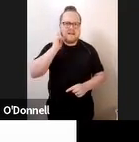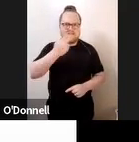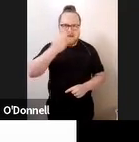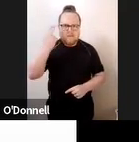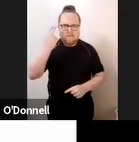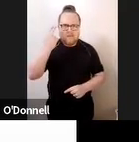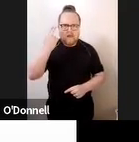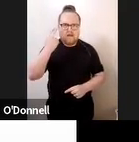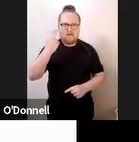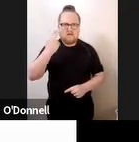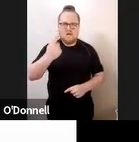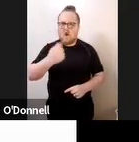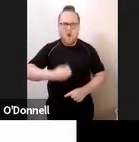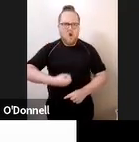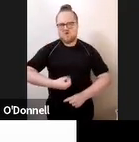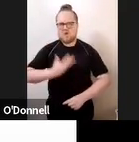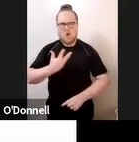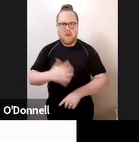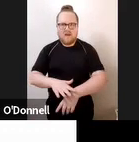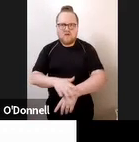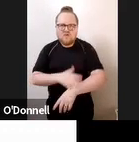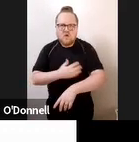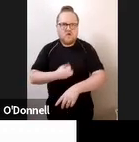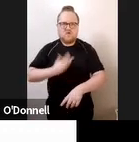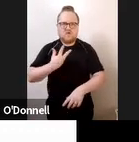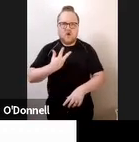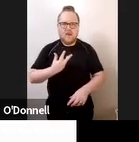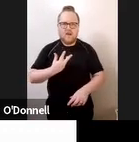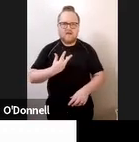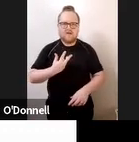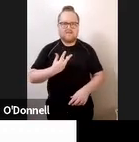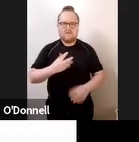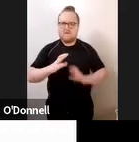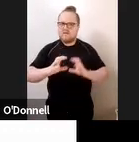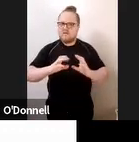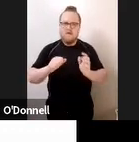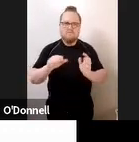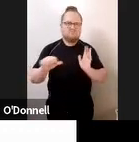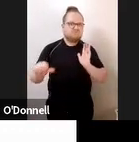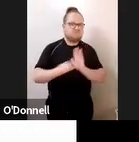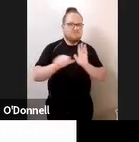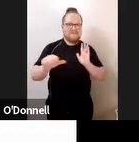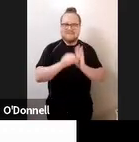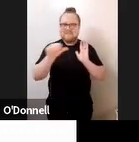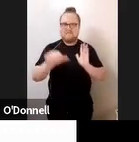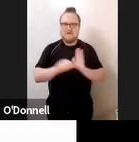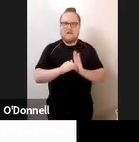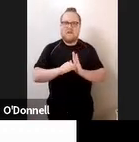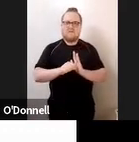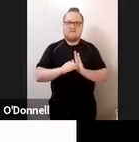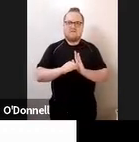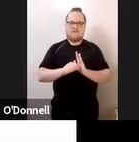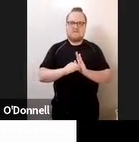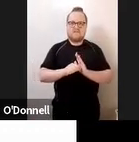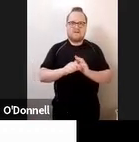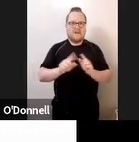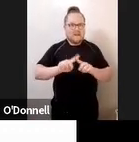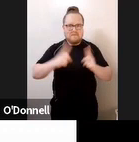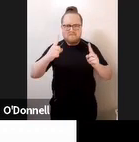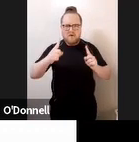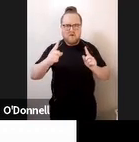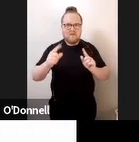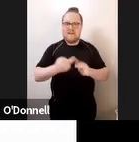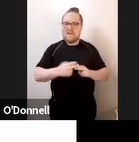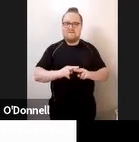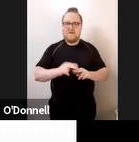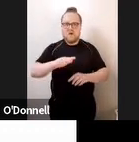Because how are professionals, family, anyone going to communicate with the child if they're tactile defensive?